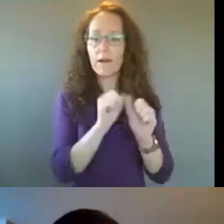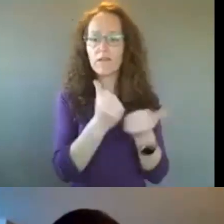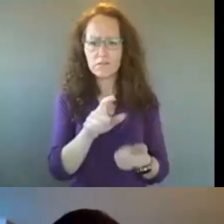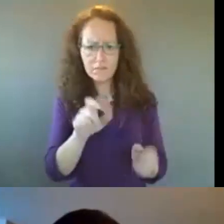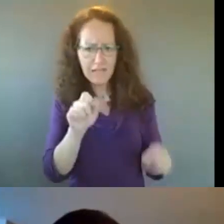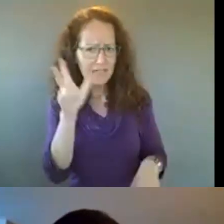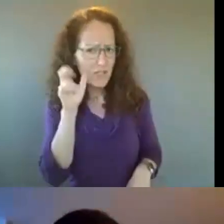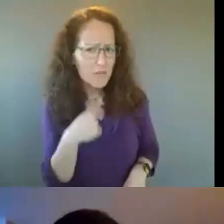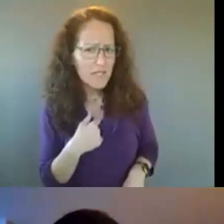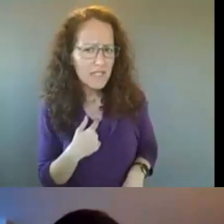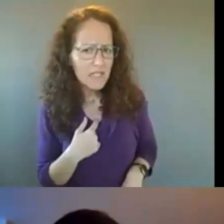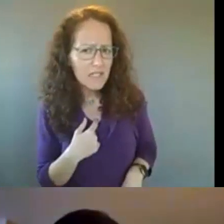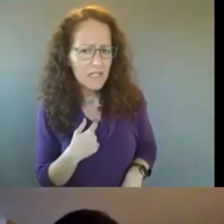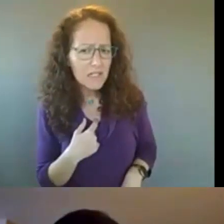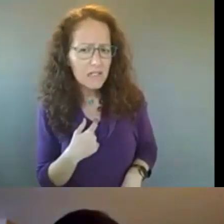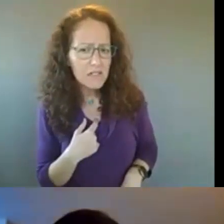me?